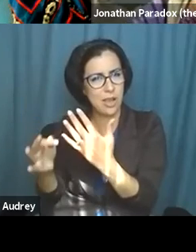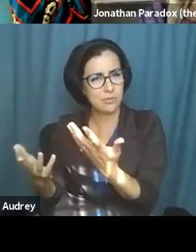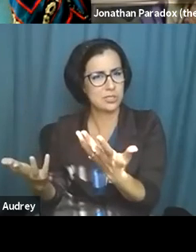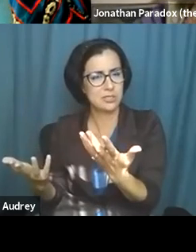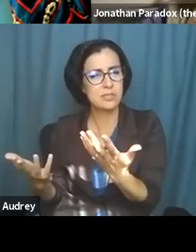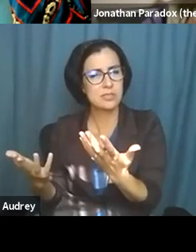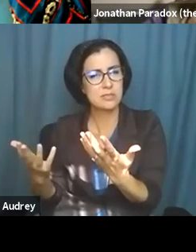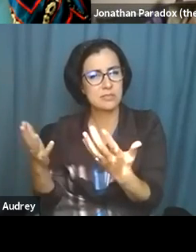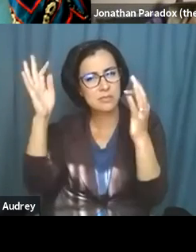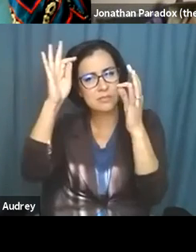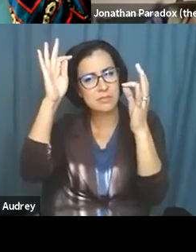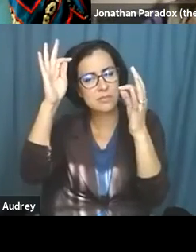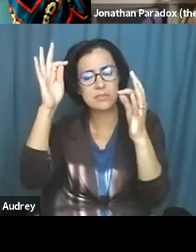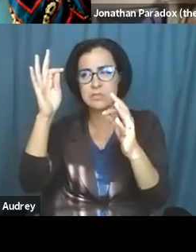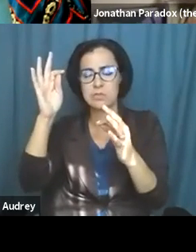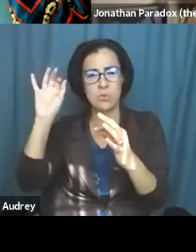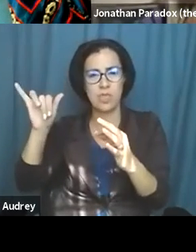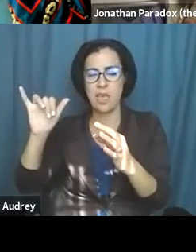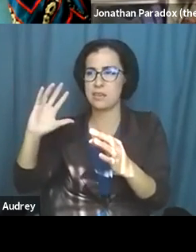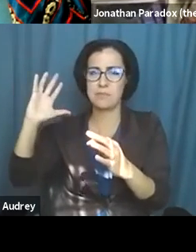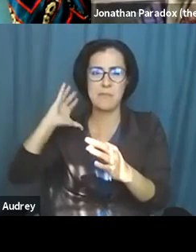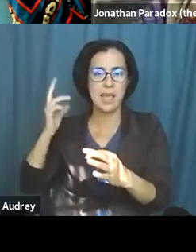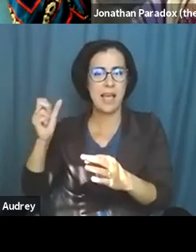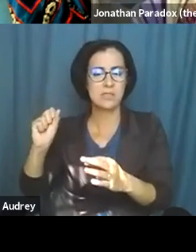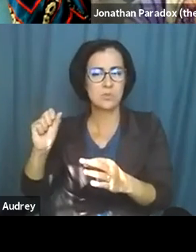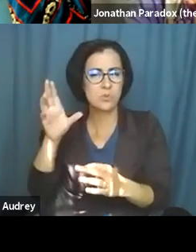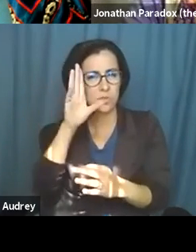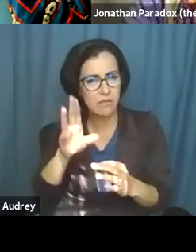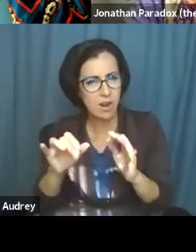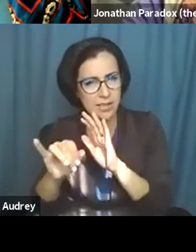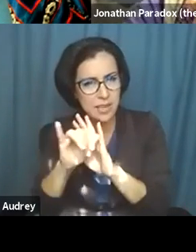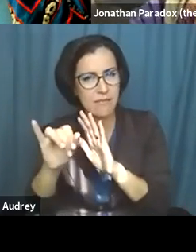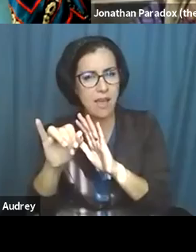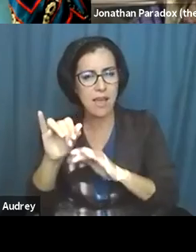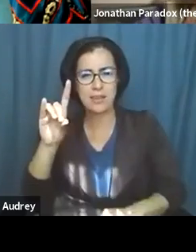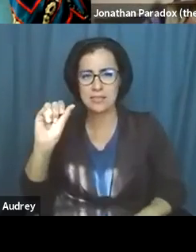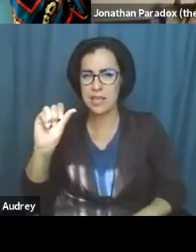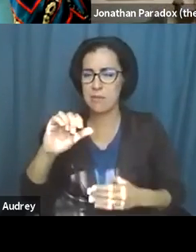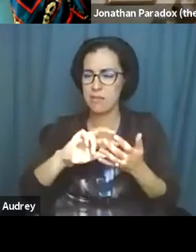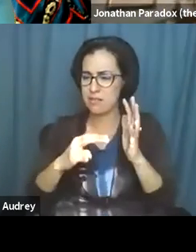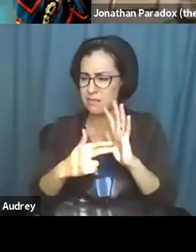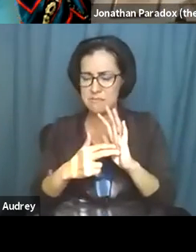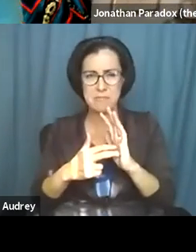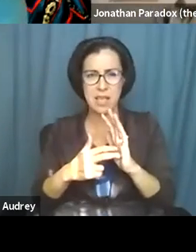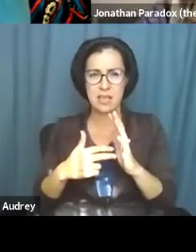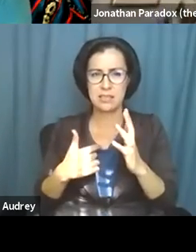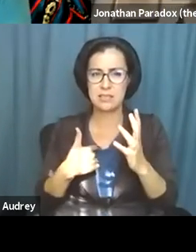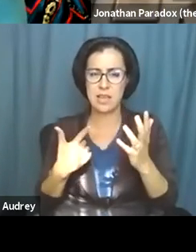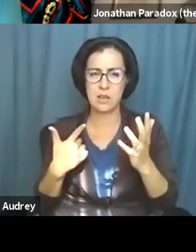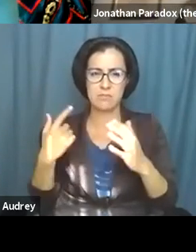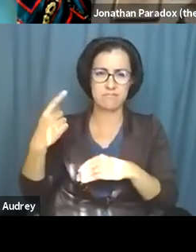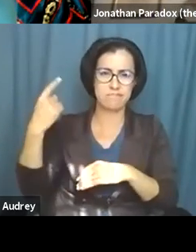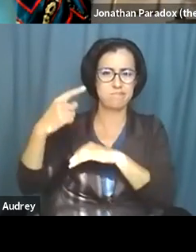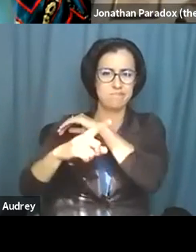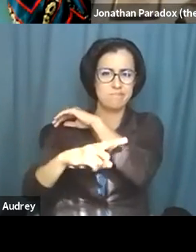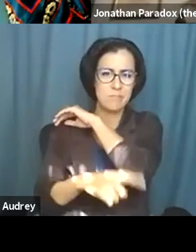know, not being identified in high school, meaning that I was having distensions every day for being tardy when being tardy